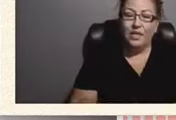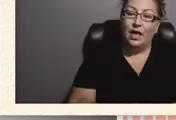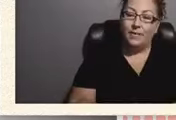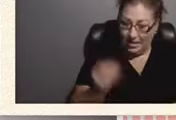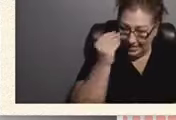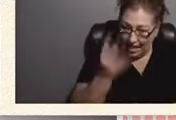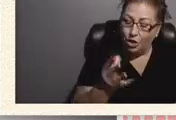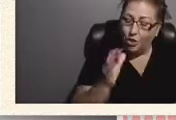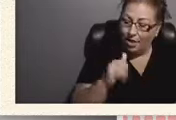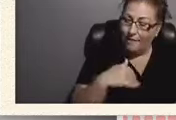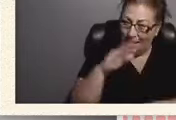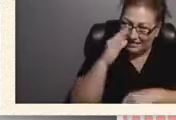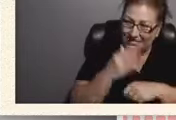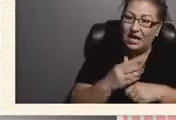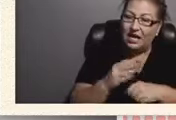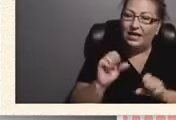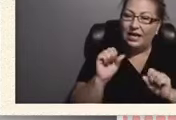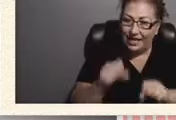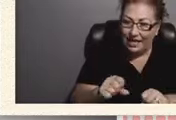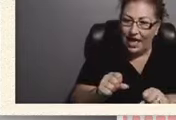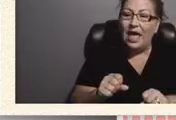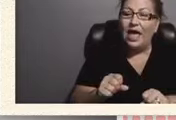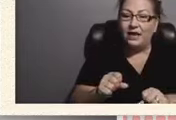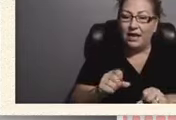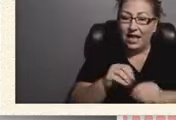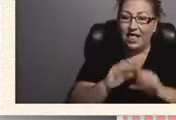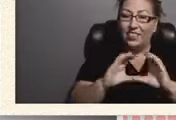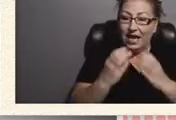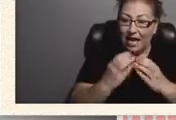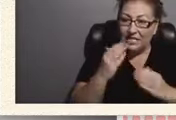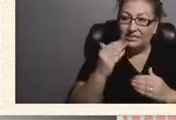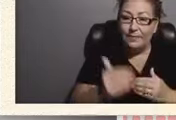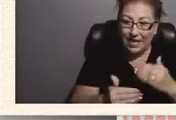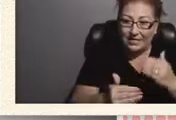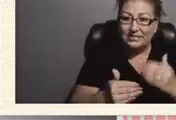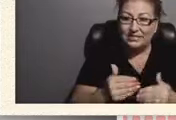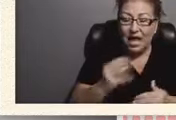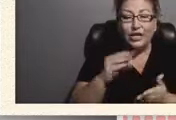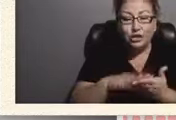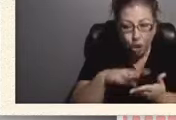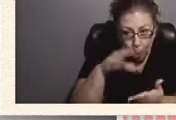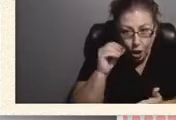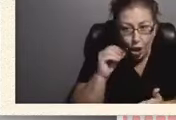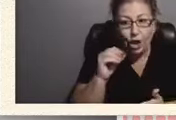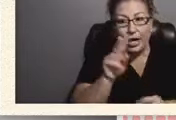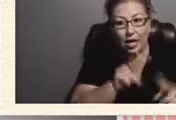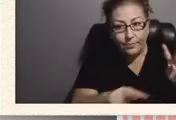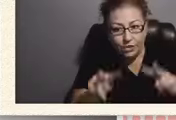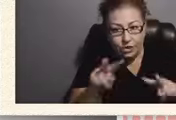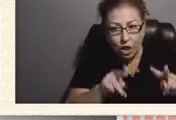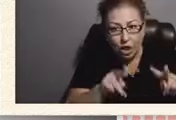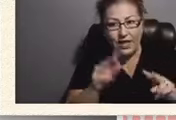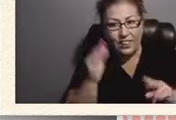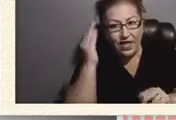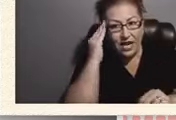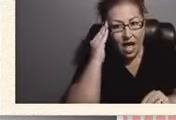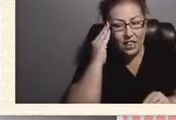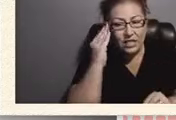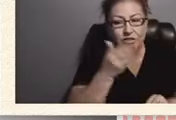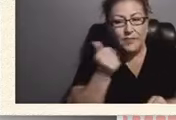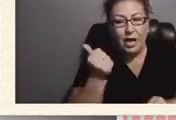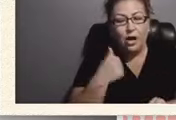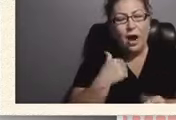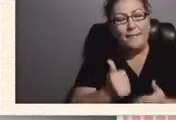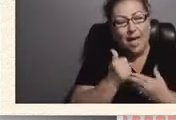son can pace in the class and he actually is learning, absorbing the knowledge better. I'm helping you